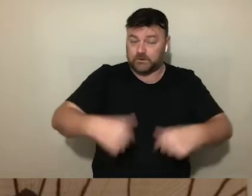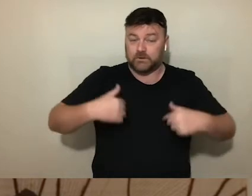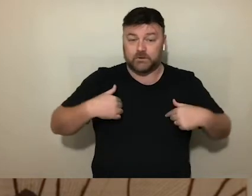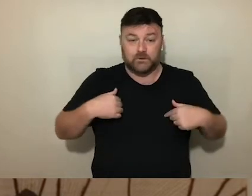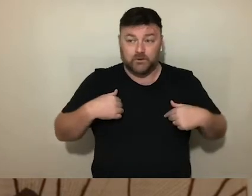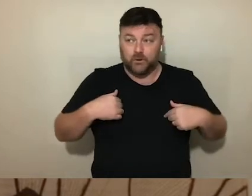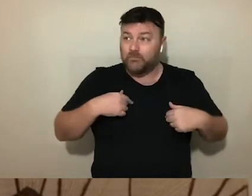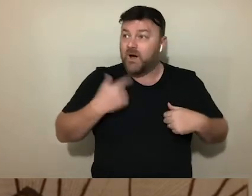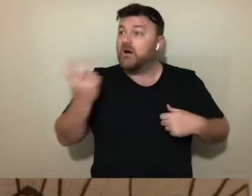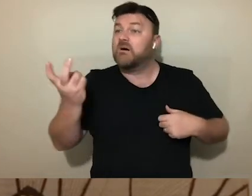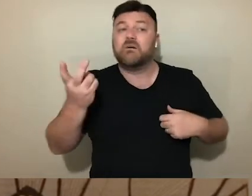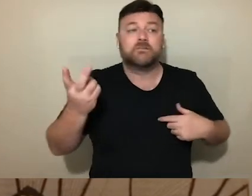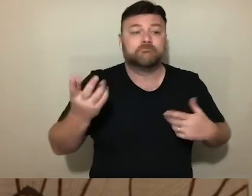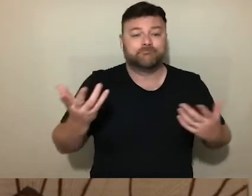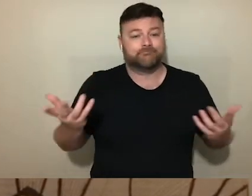nowhere else to go.